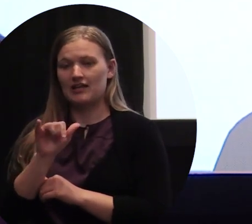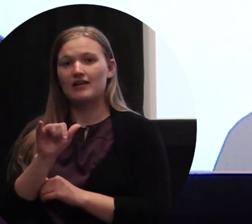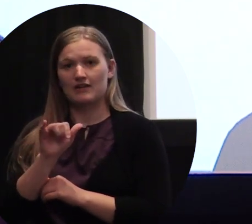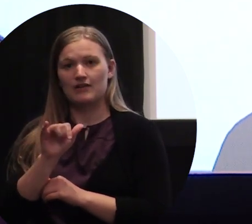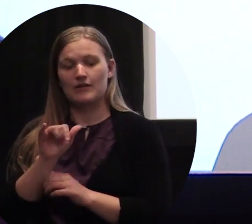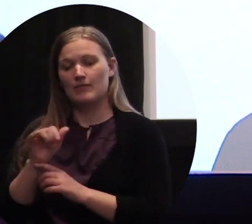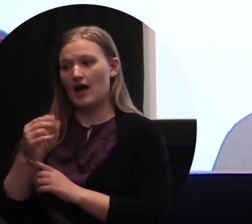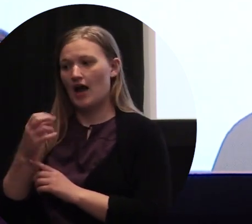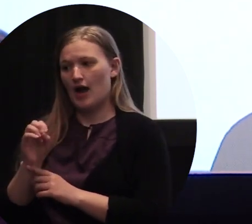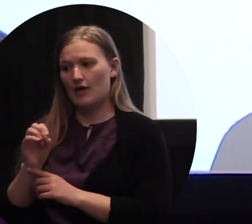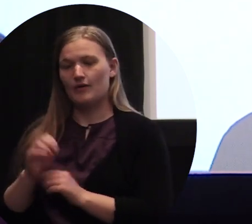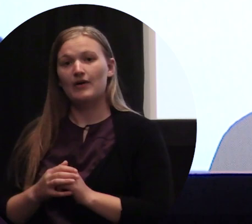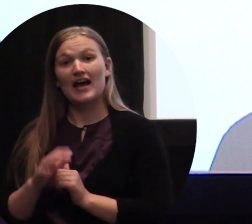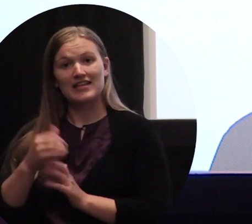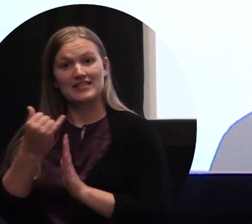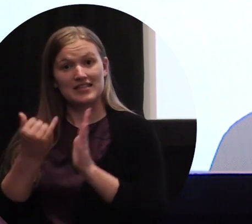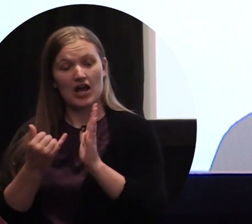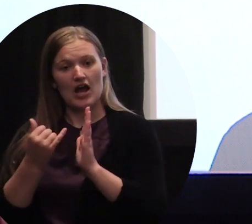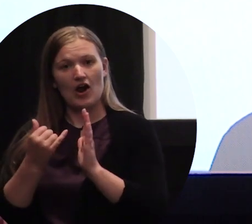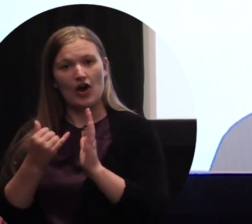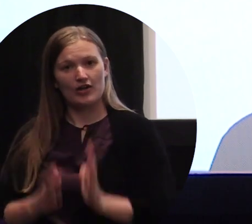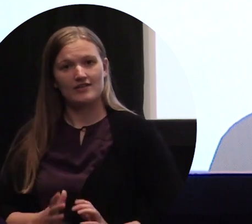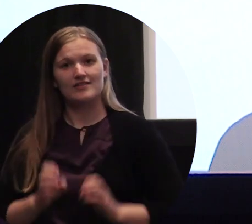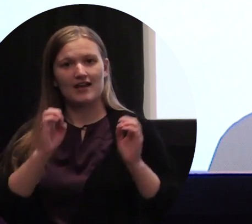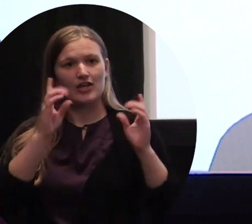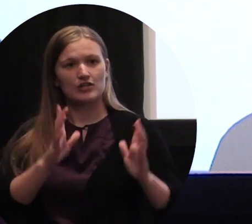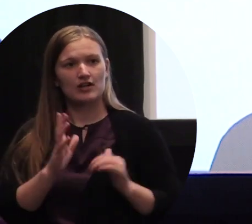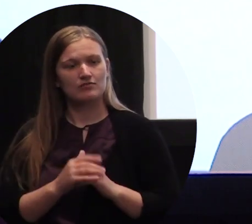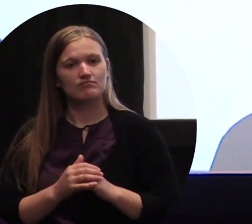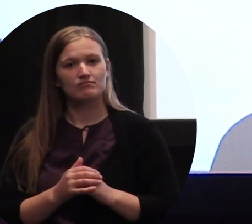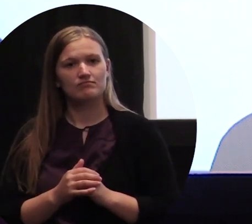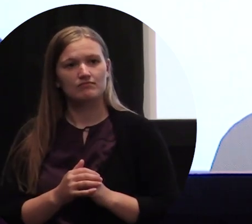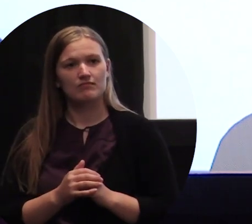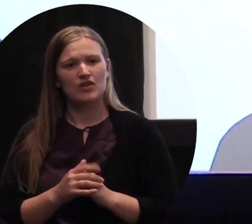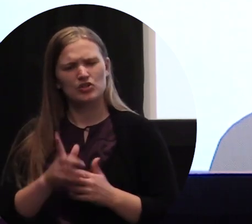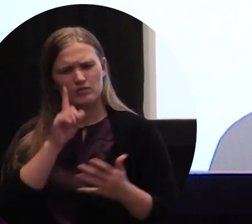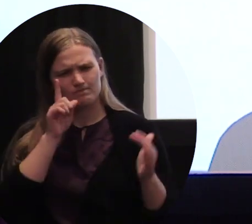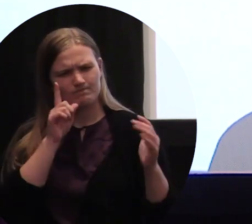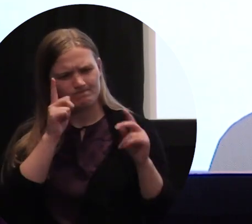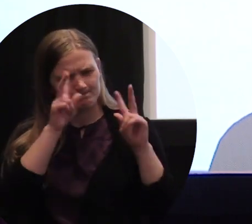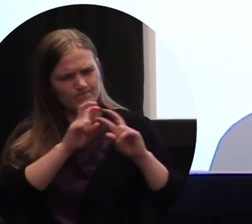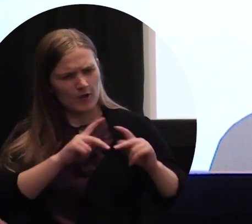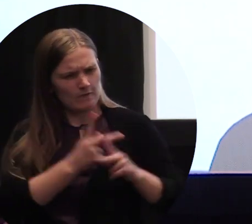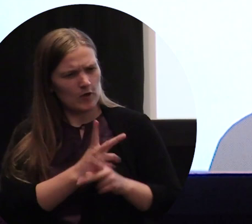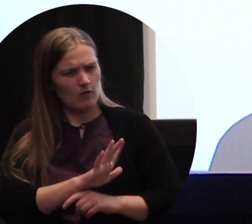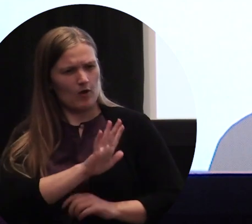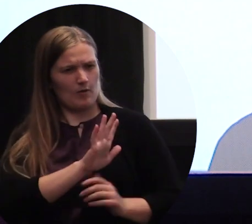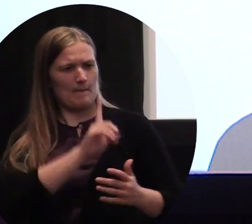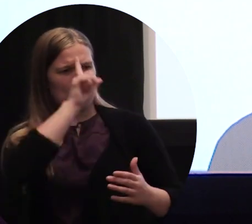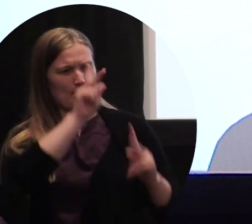Ginny Haw is an artist and educator exploring the intentions of people's beliefs. Haw's recent